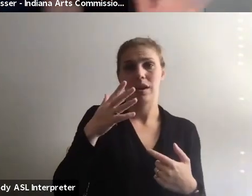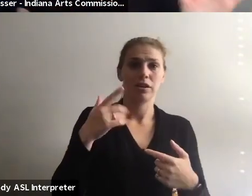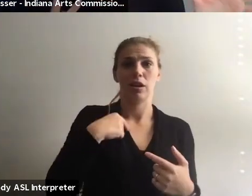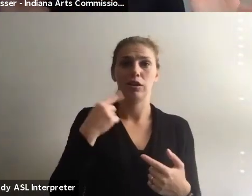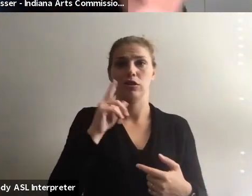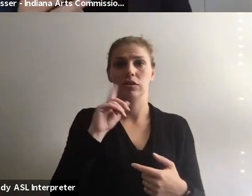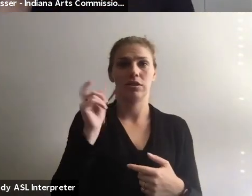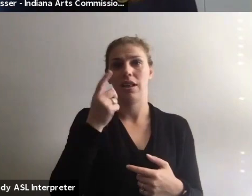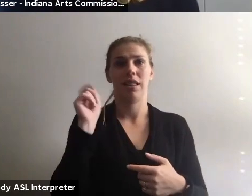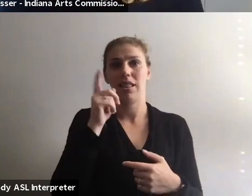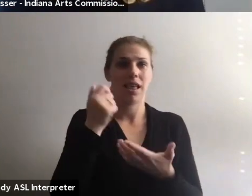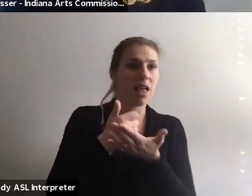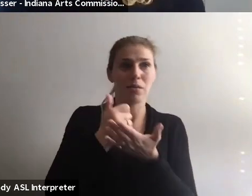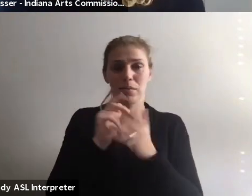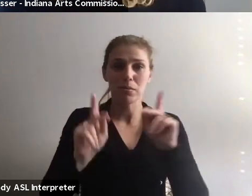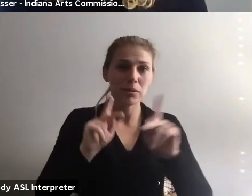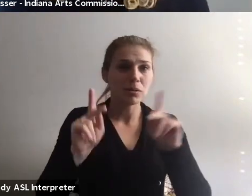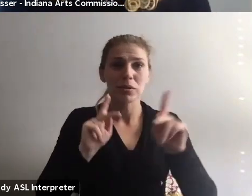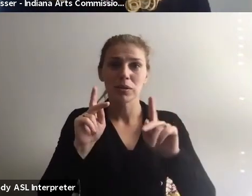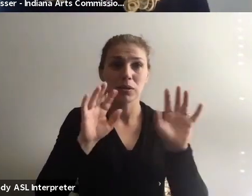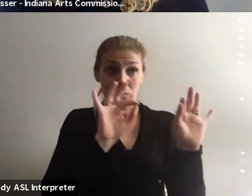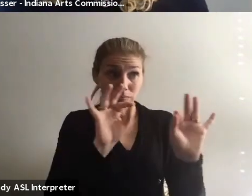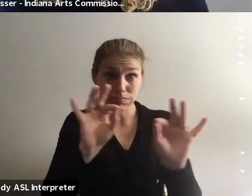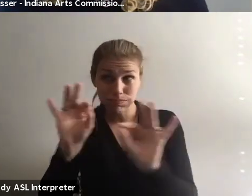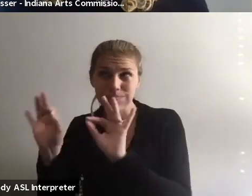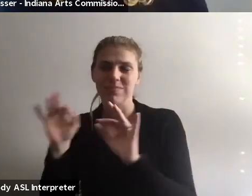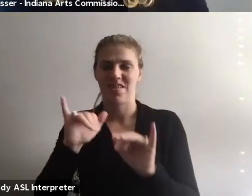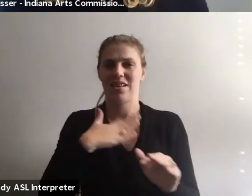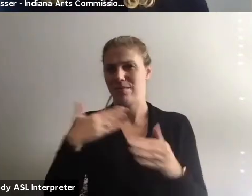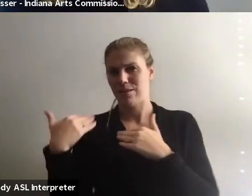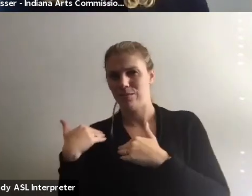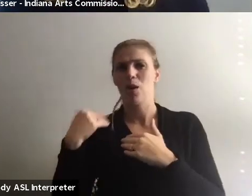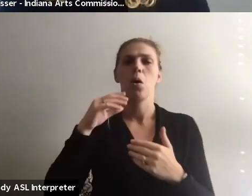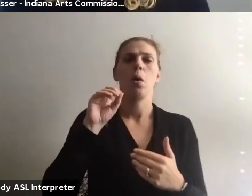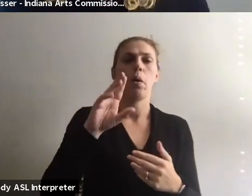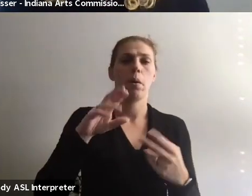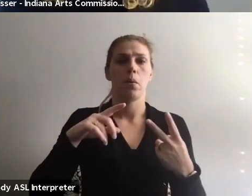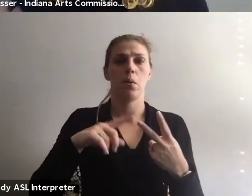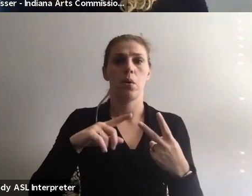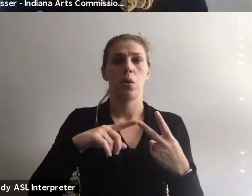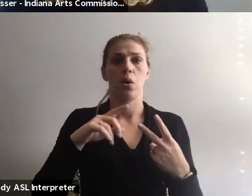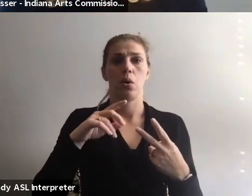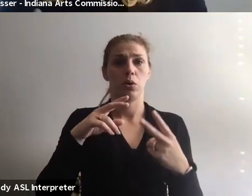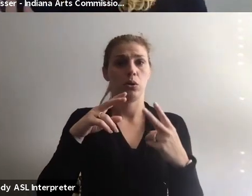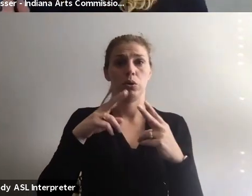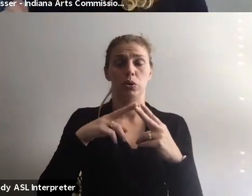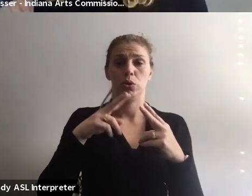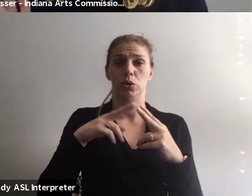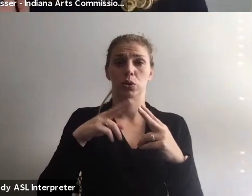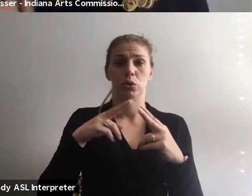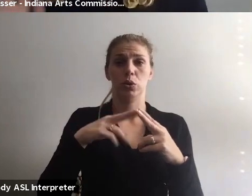around all weekend, helping people do what they need to do, uh, or two white, walking,